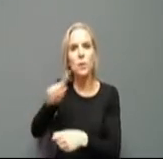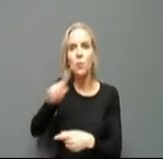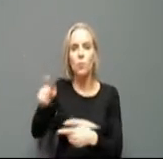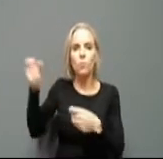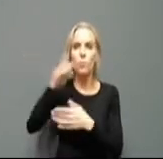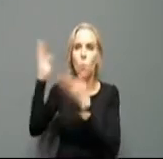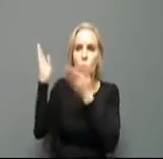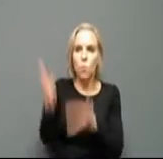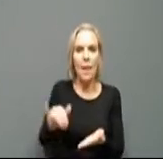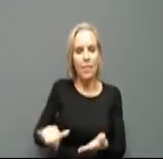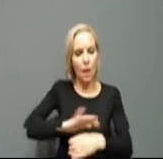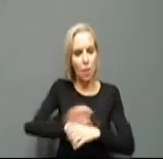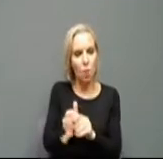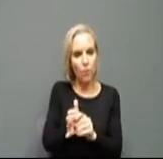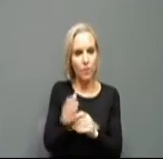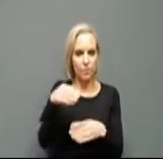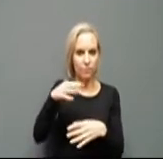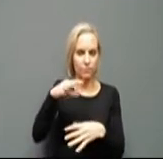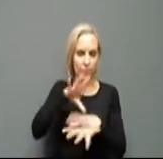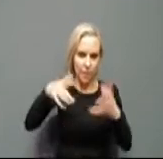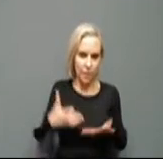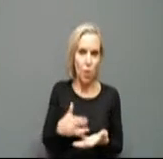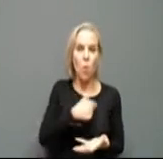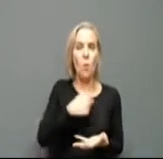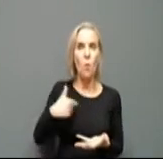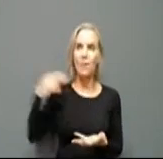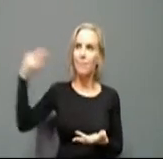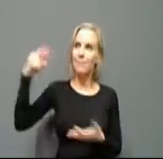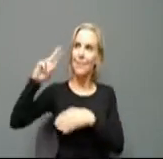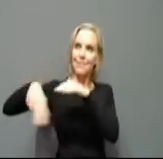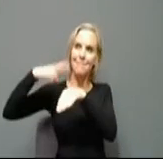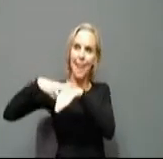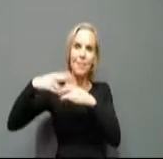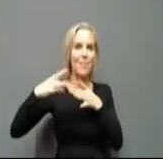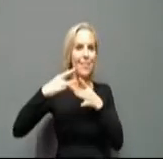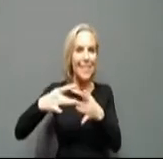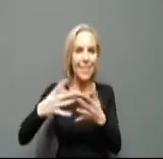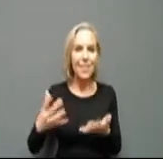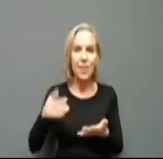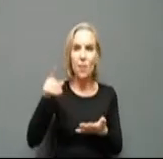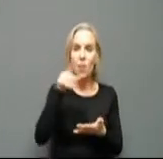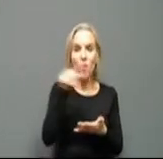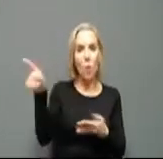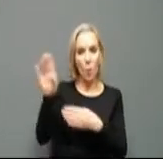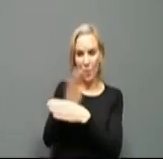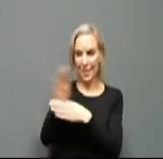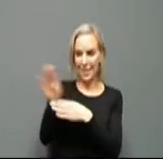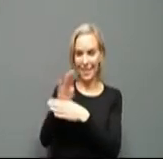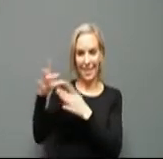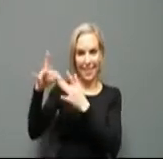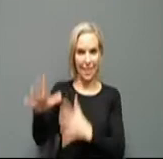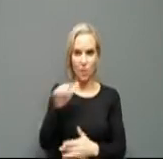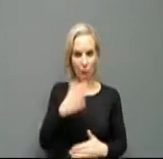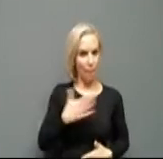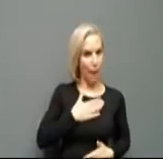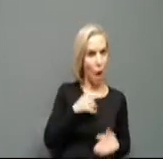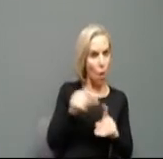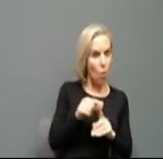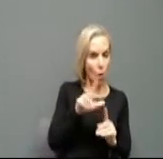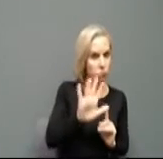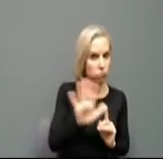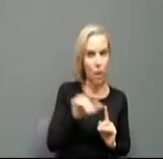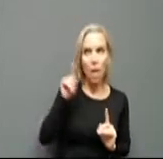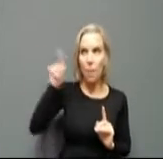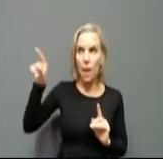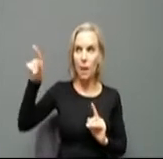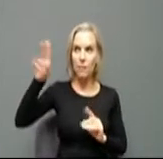We have been viewed as a national leader. That's these business leaders words, not mine. One of the things that's gotten us